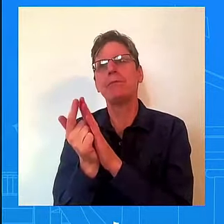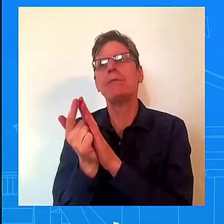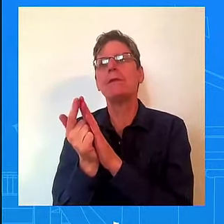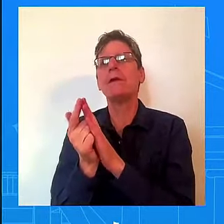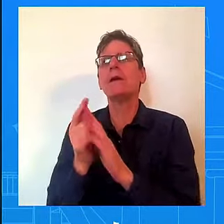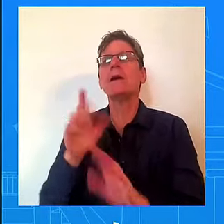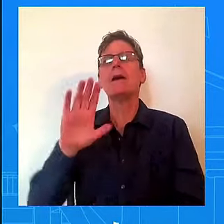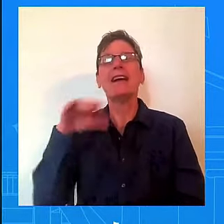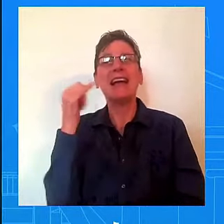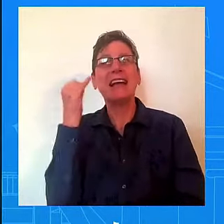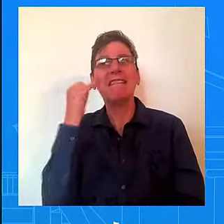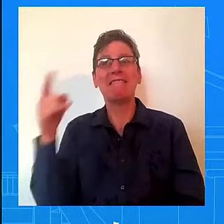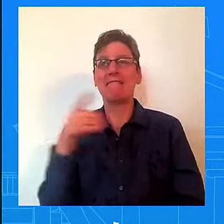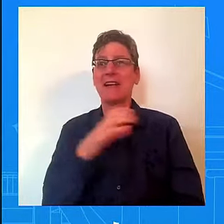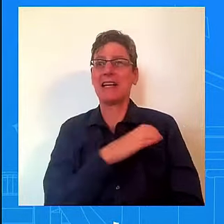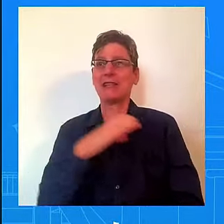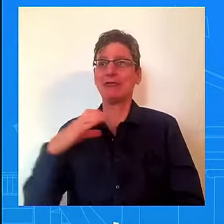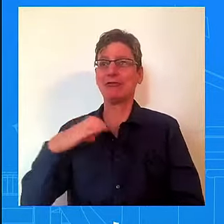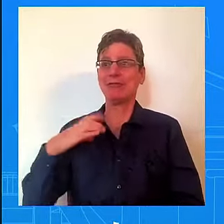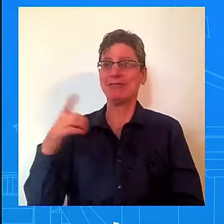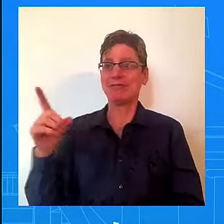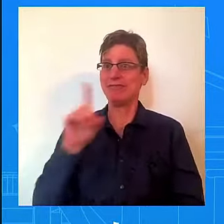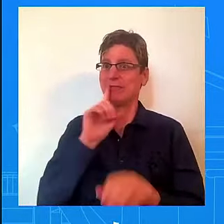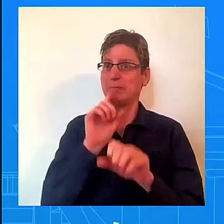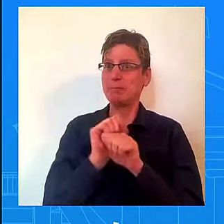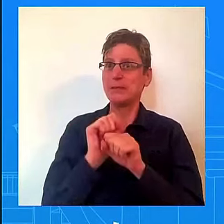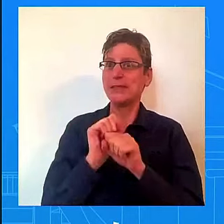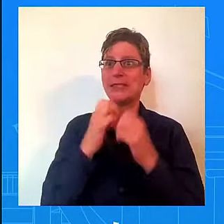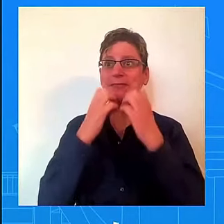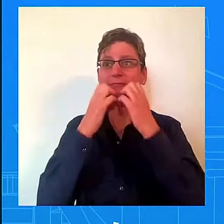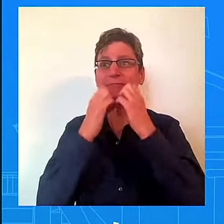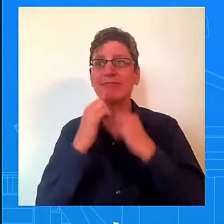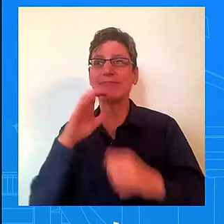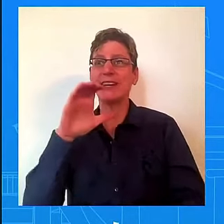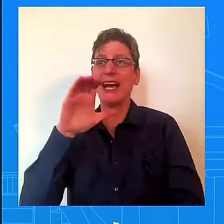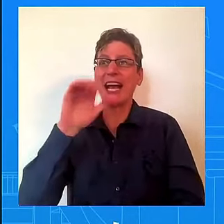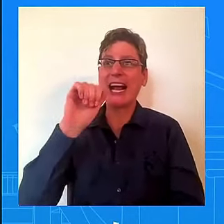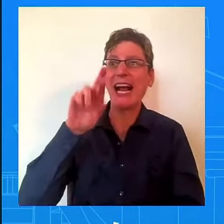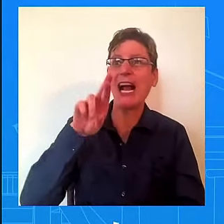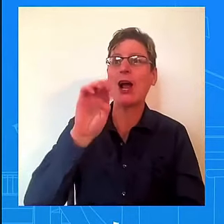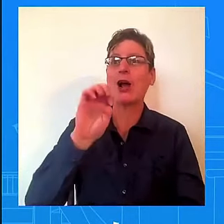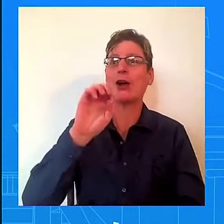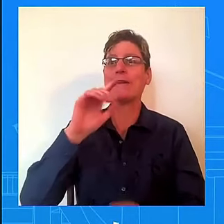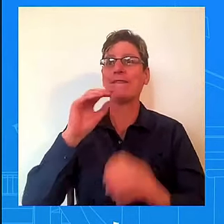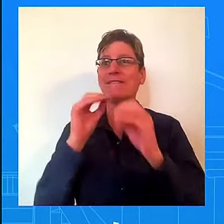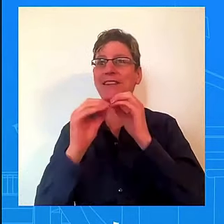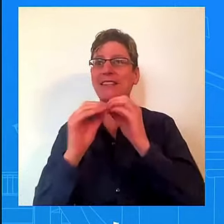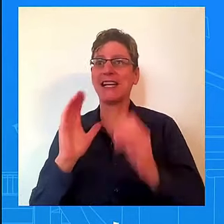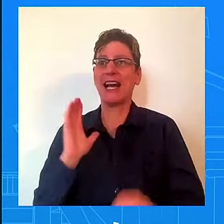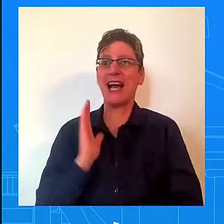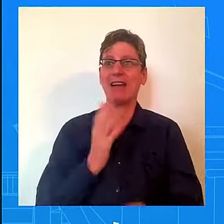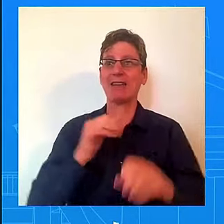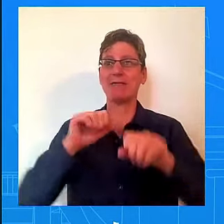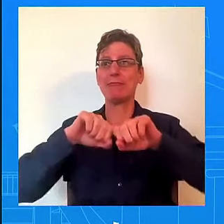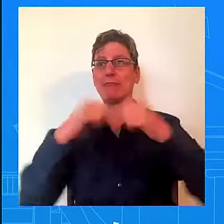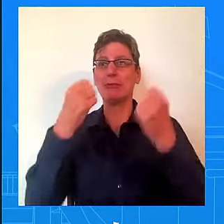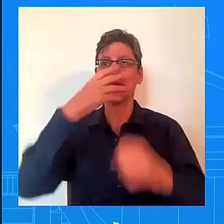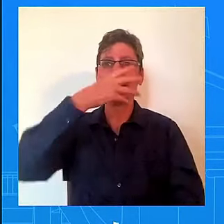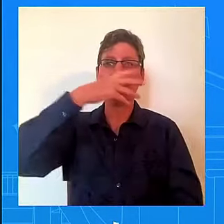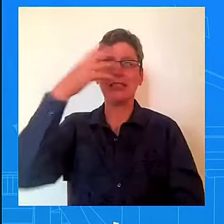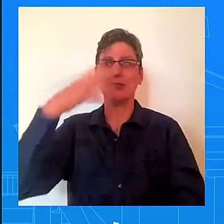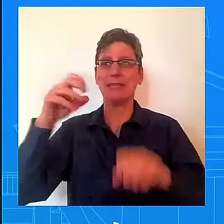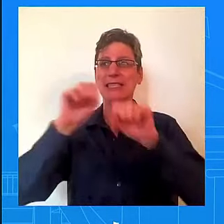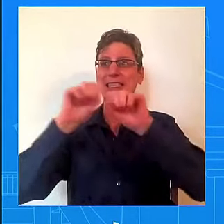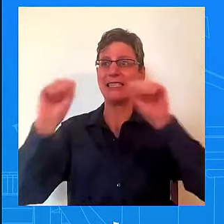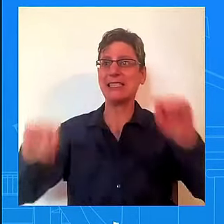would actually pass this bipartisan proposal that came out of the Senate. Instead, they got out of the way because of what the